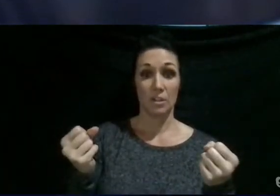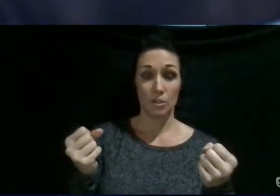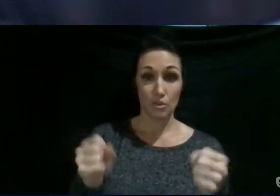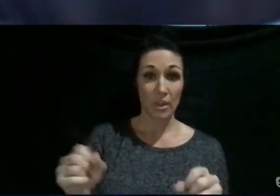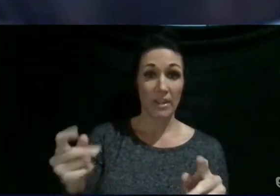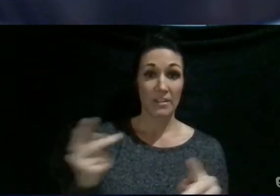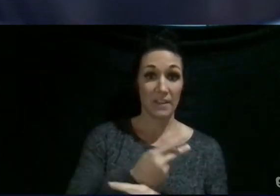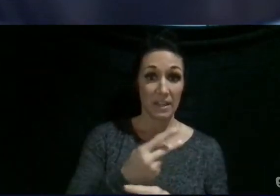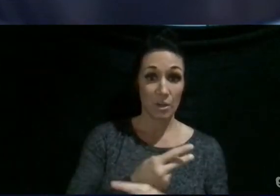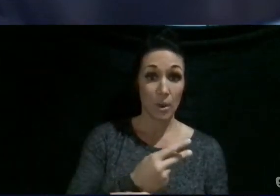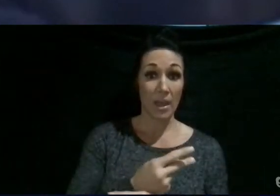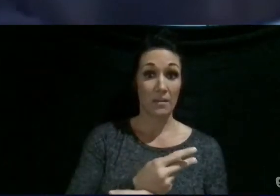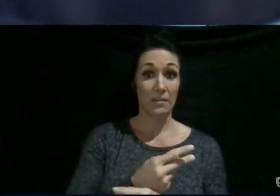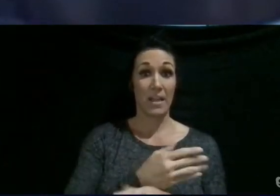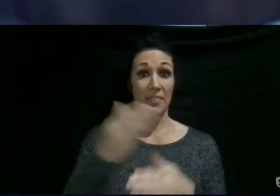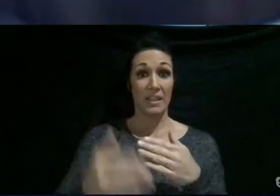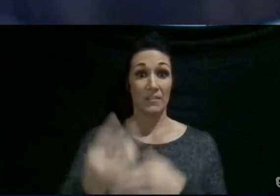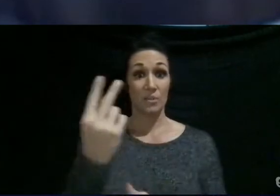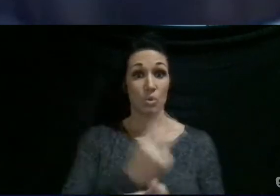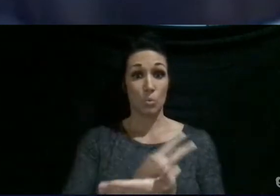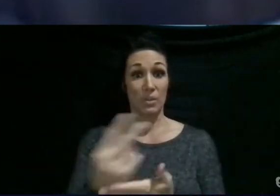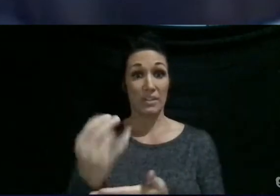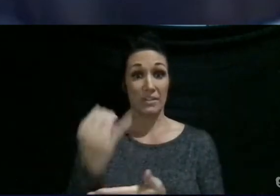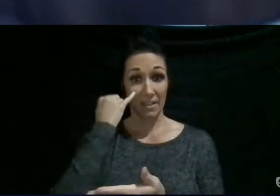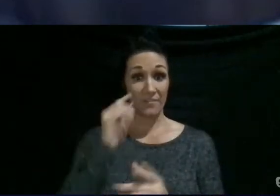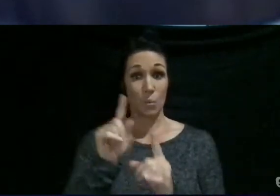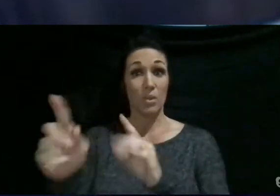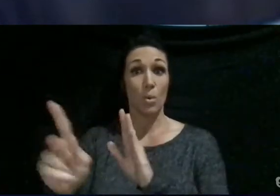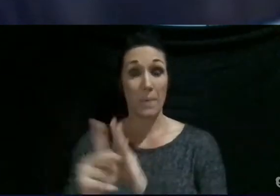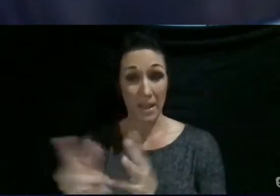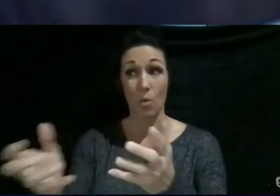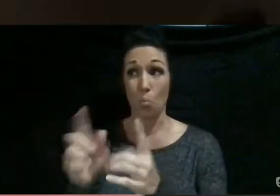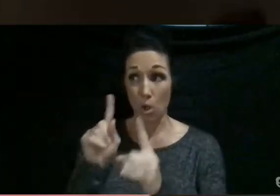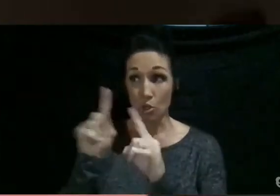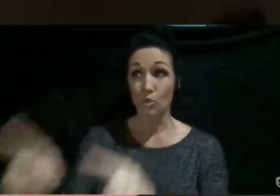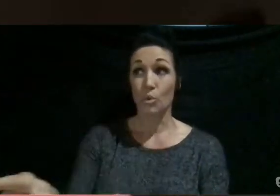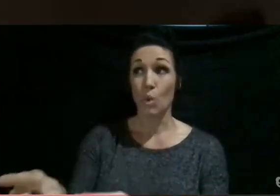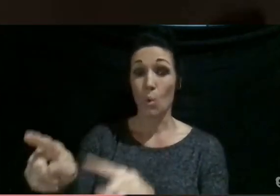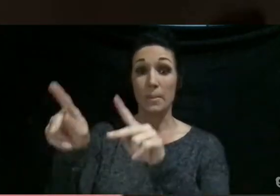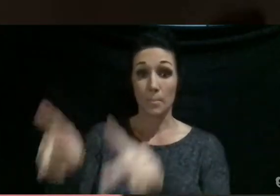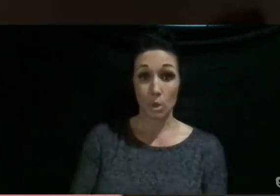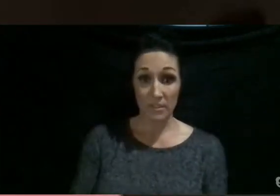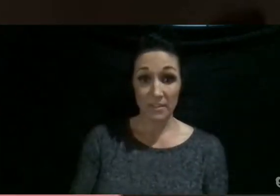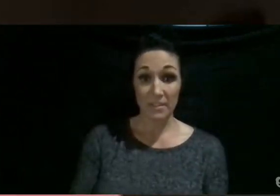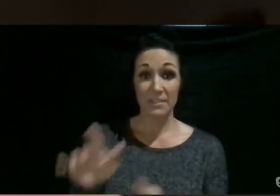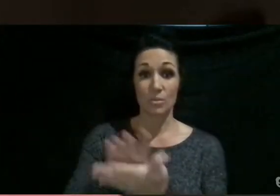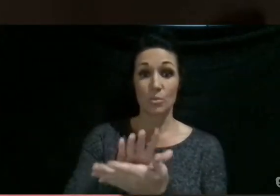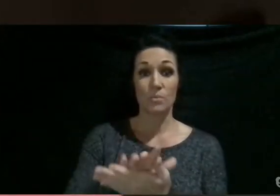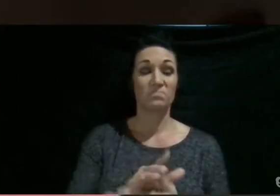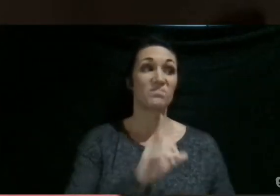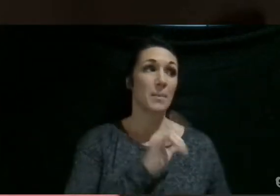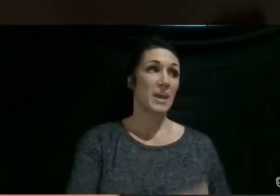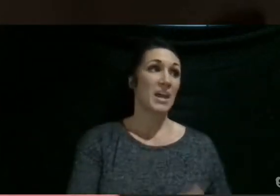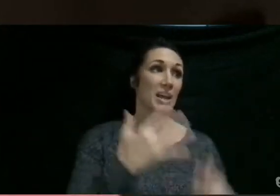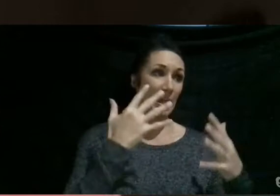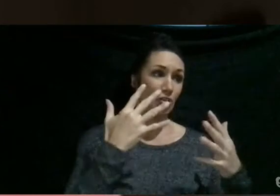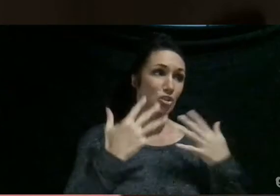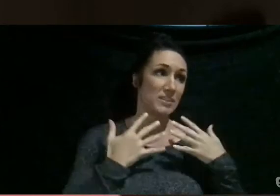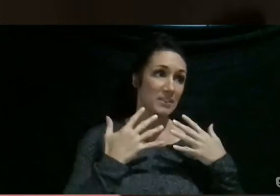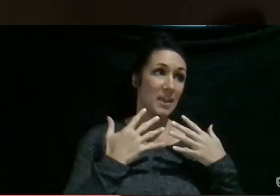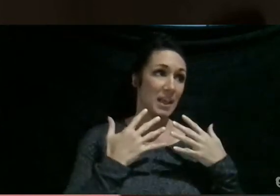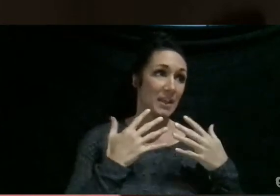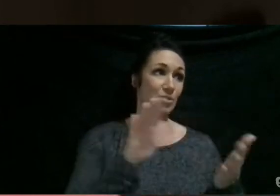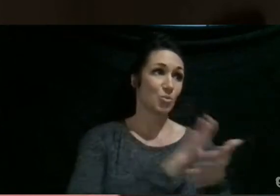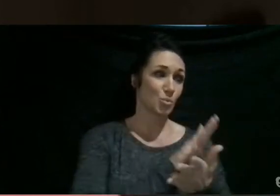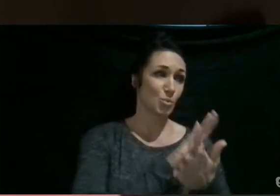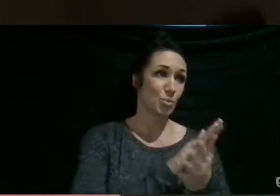if we get to go back. I really want to go back to school on campus. I'm actually kind of sad that school's starting online